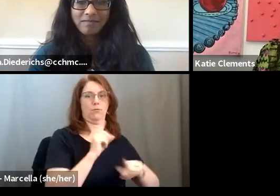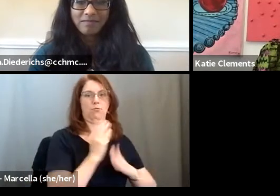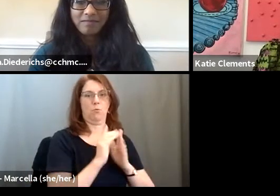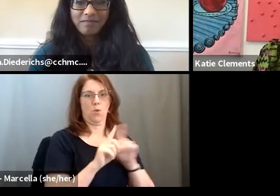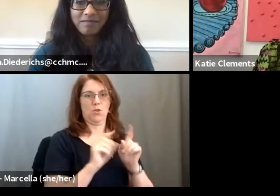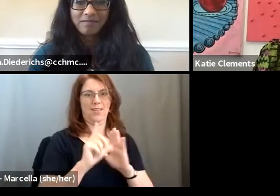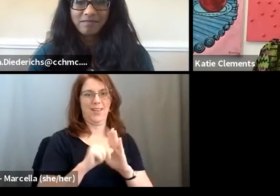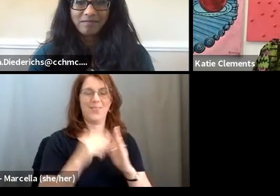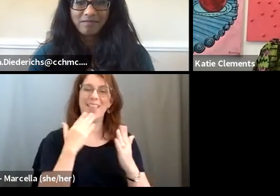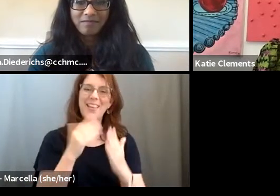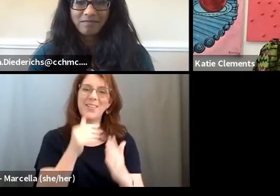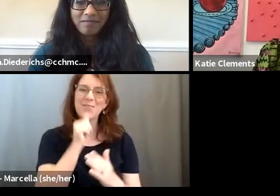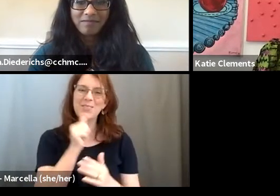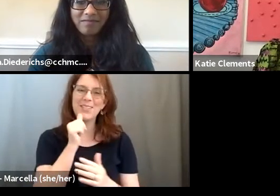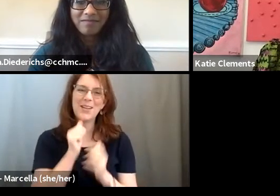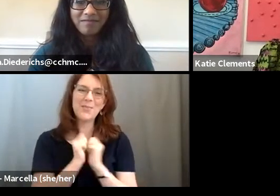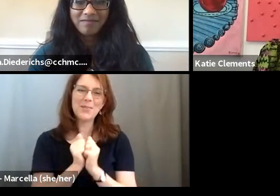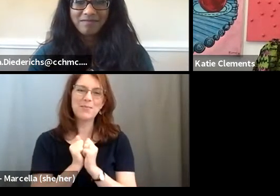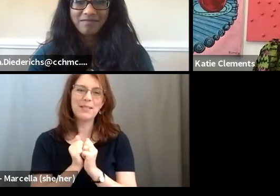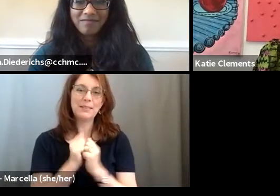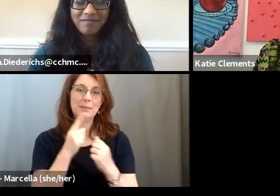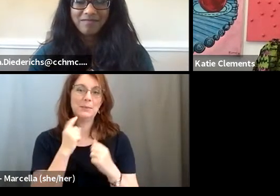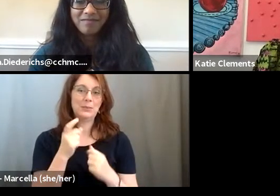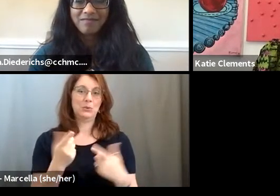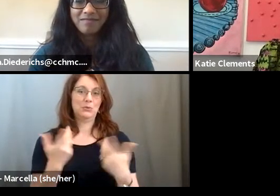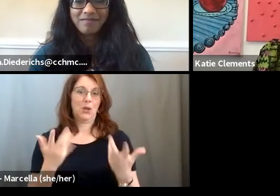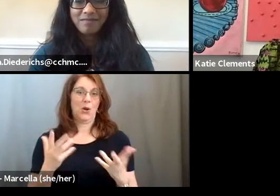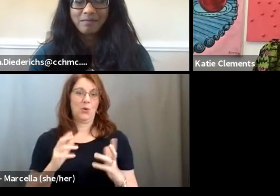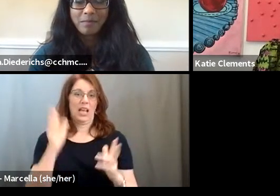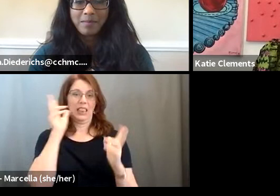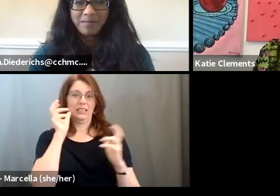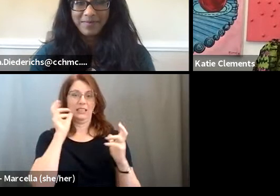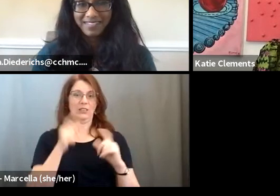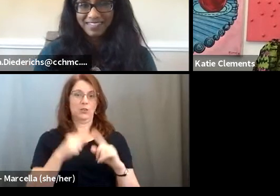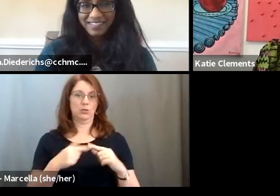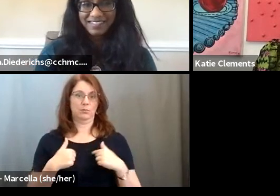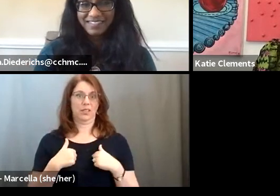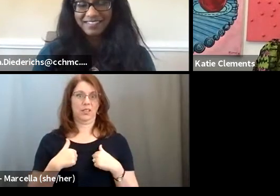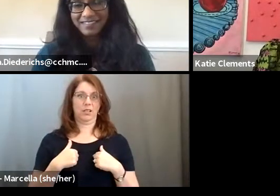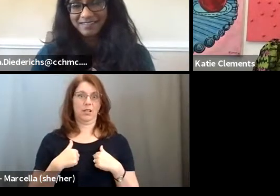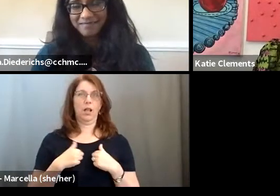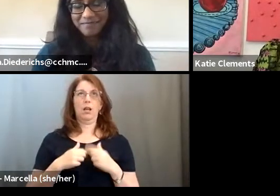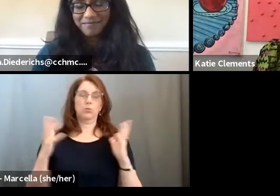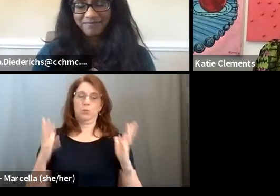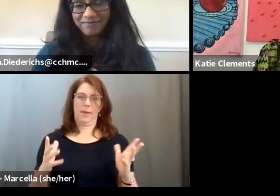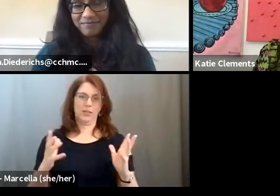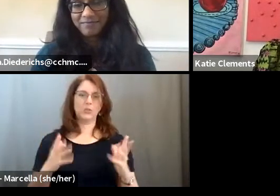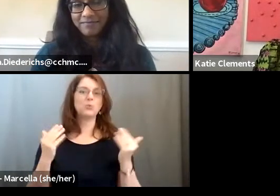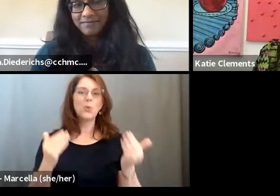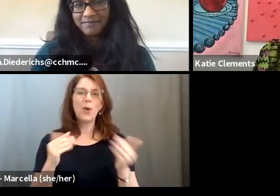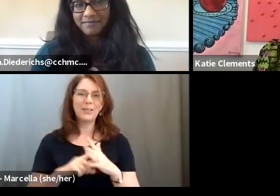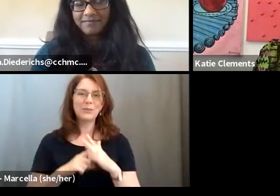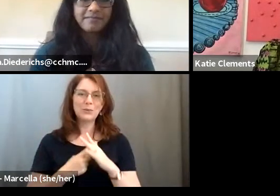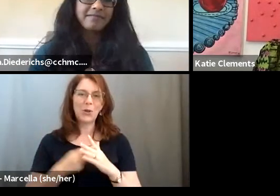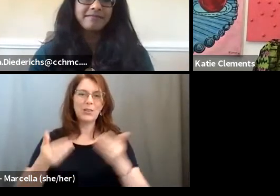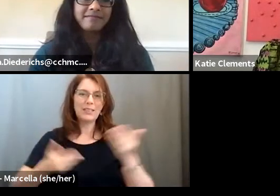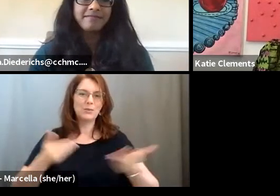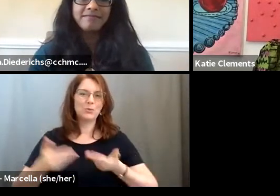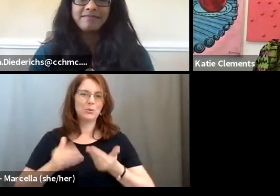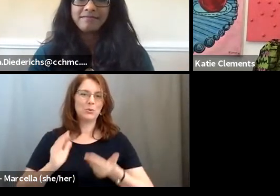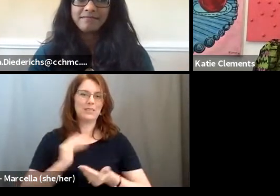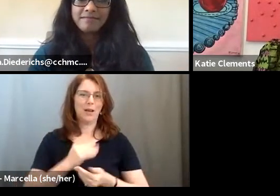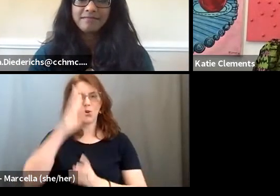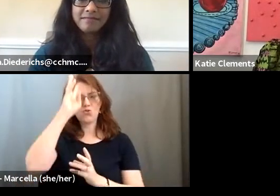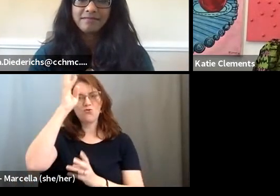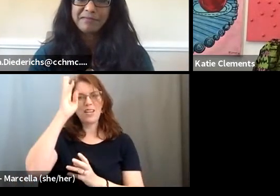Thanks for staying with me. Since you've already had to listen to me way too much, let's get started introducing our creative